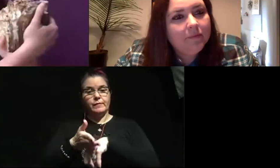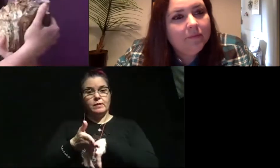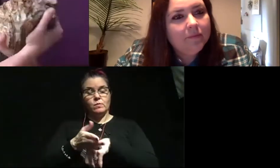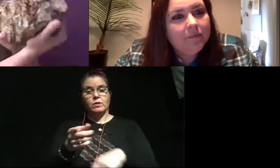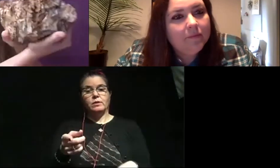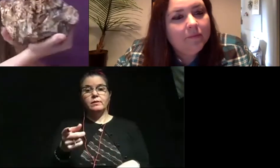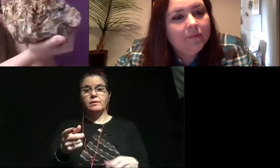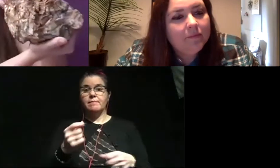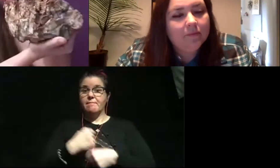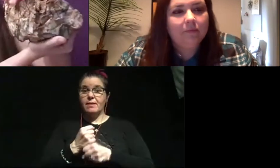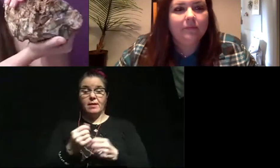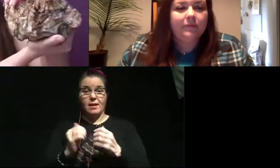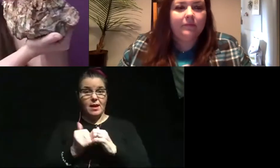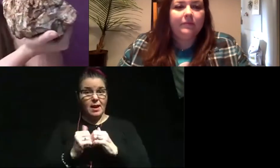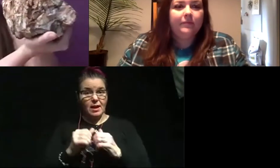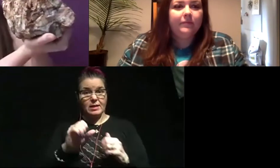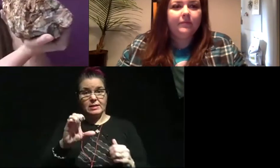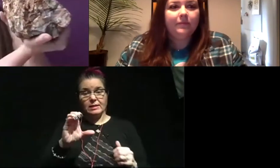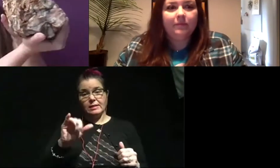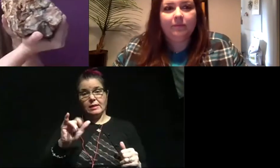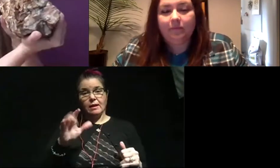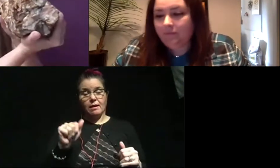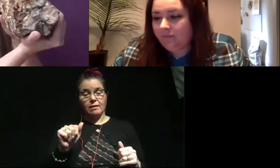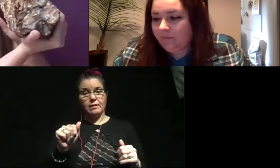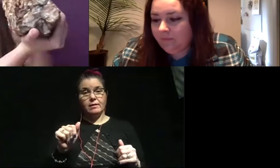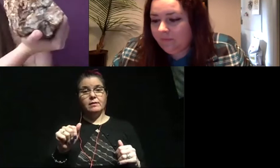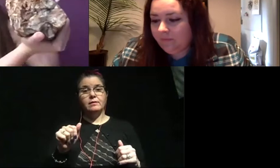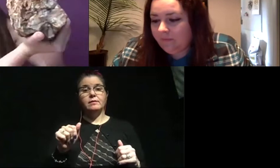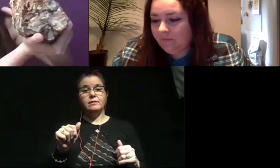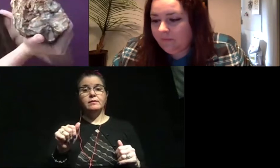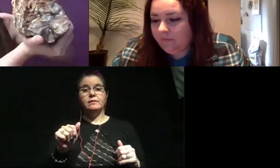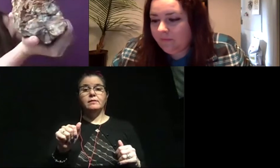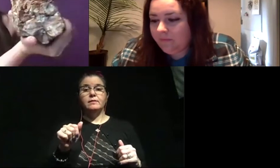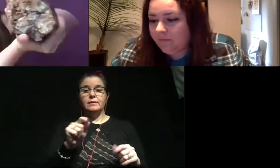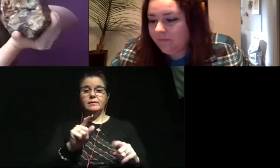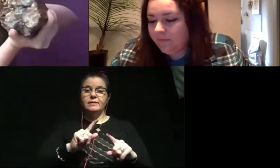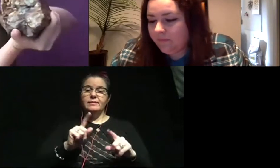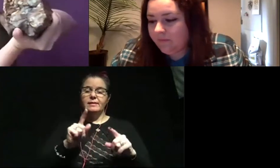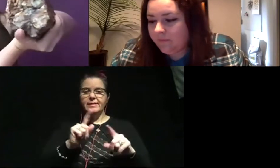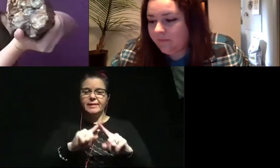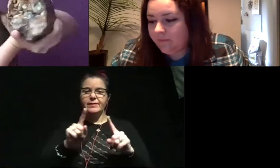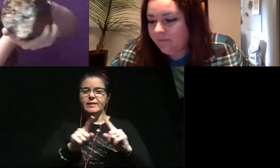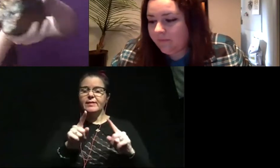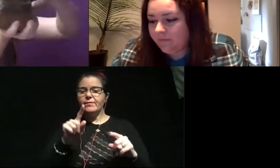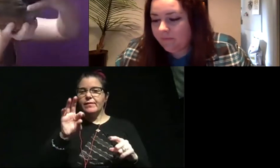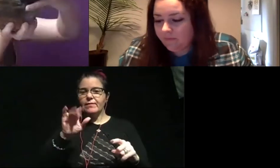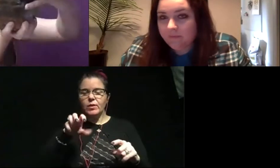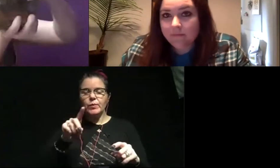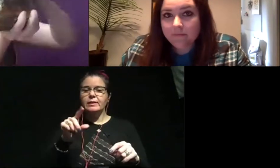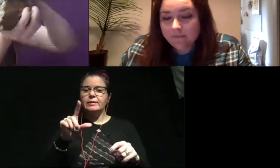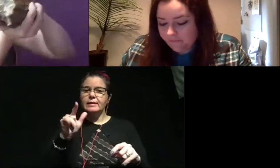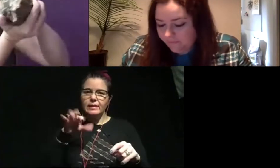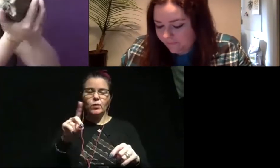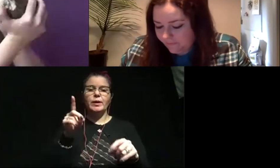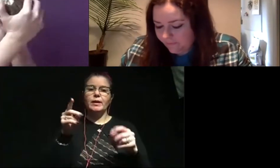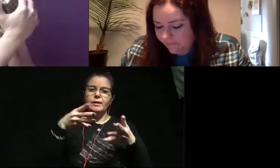formed by silica, rich fluids coming in and actually covering this tree and actually turning